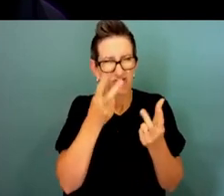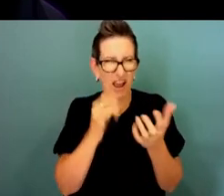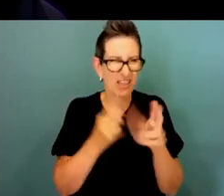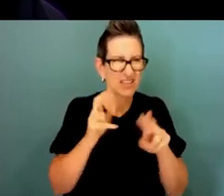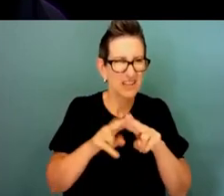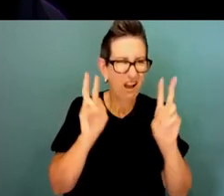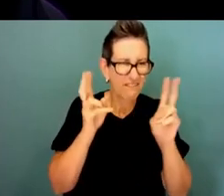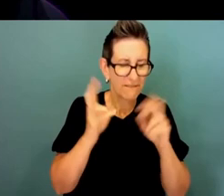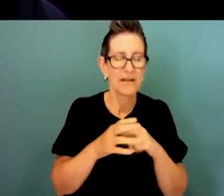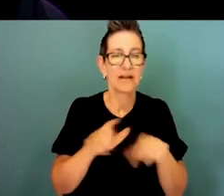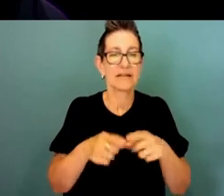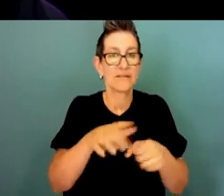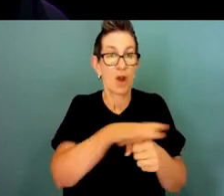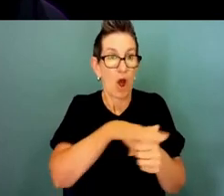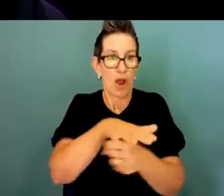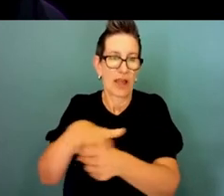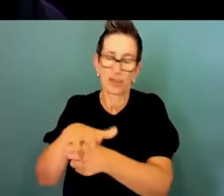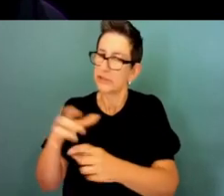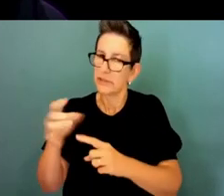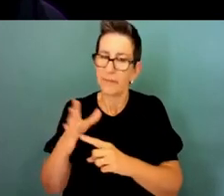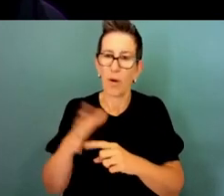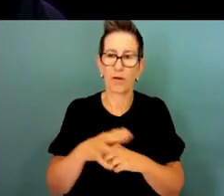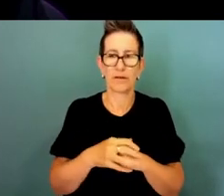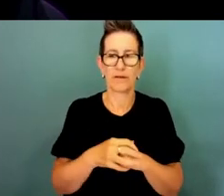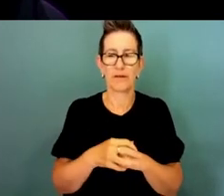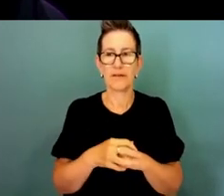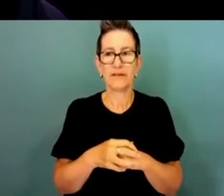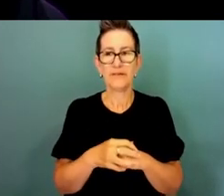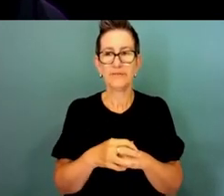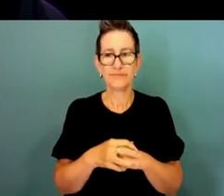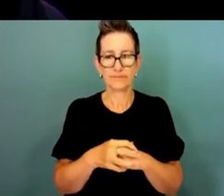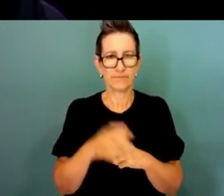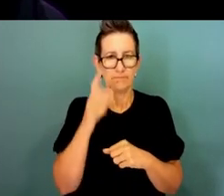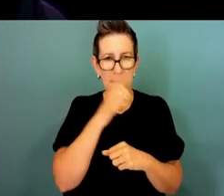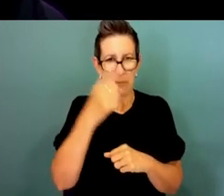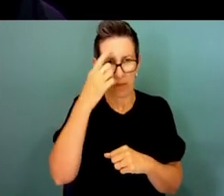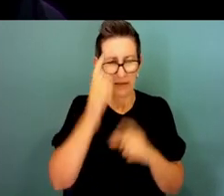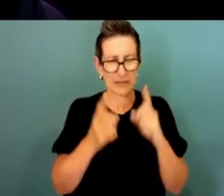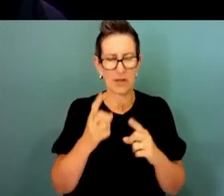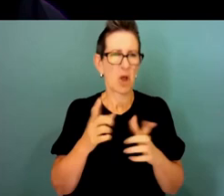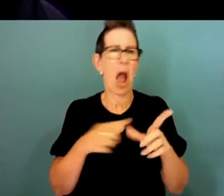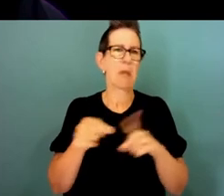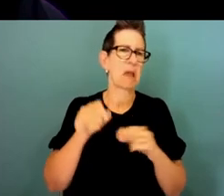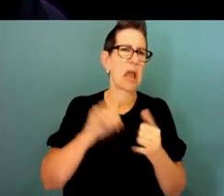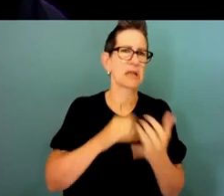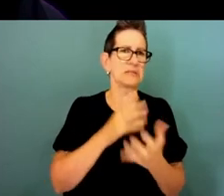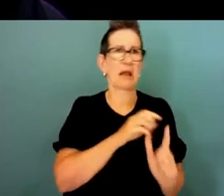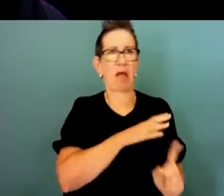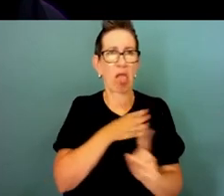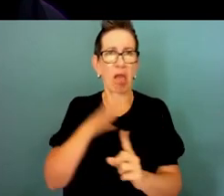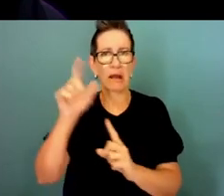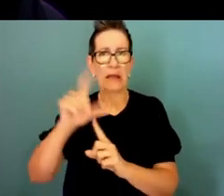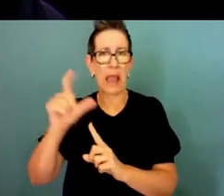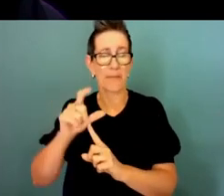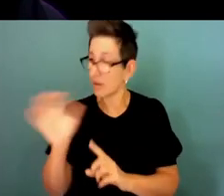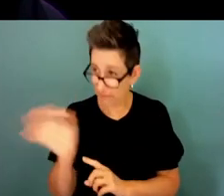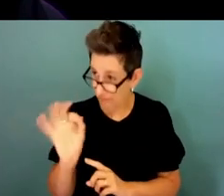really important that the whole public sector is not in Canberra and for my agency we've got